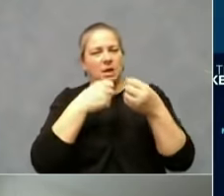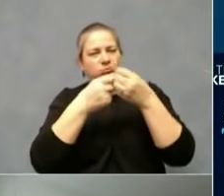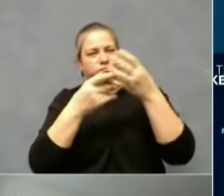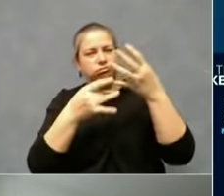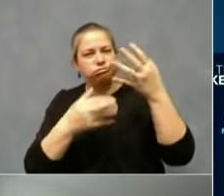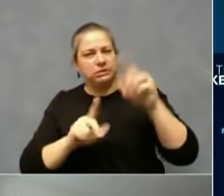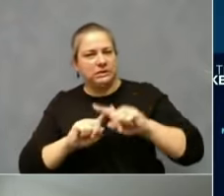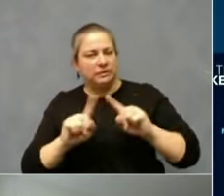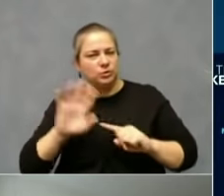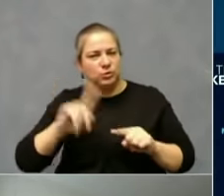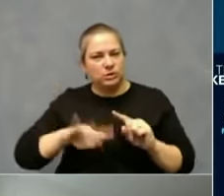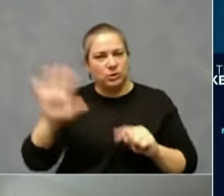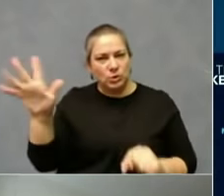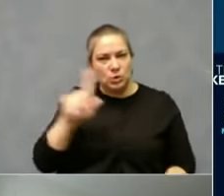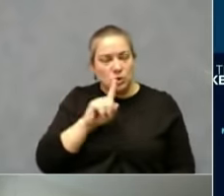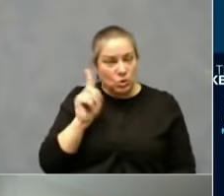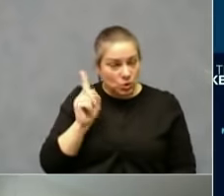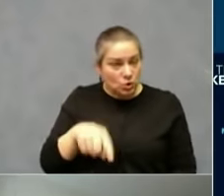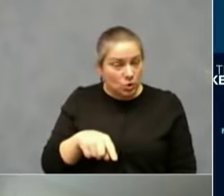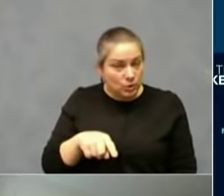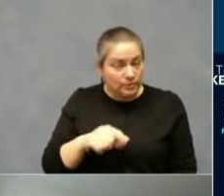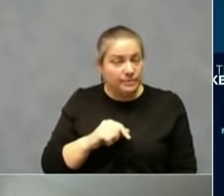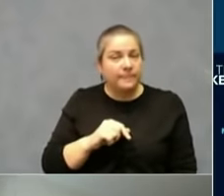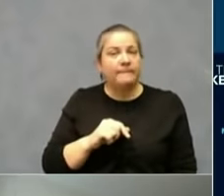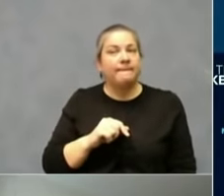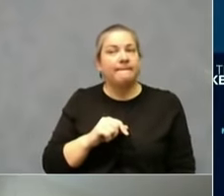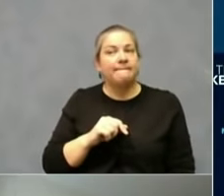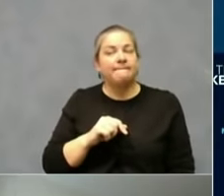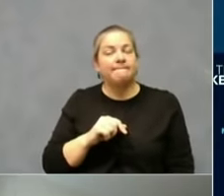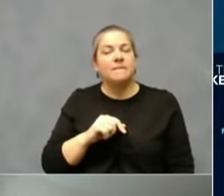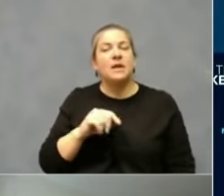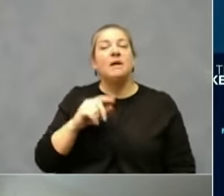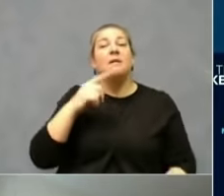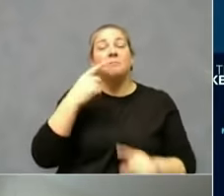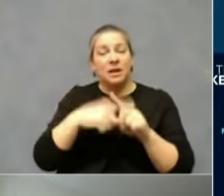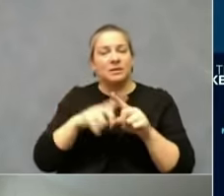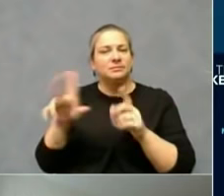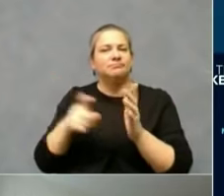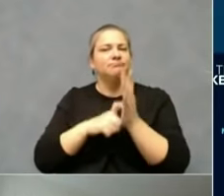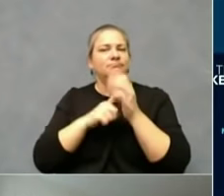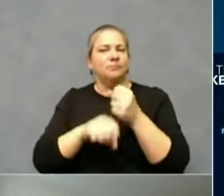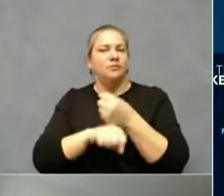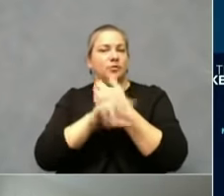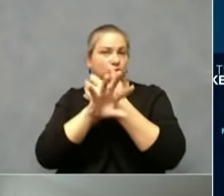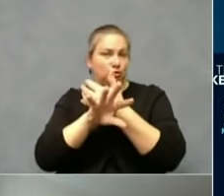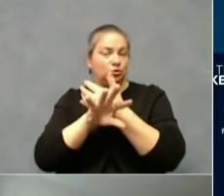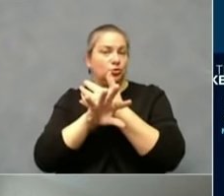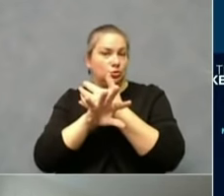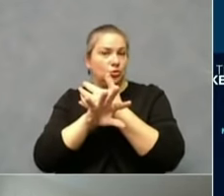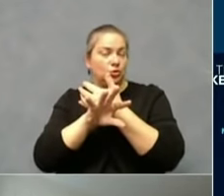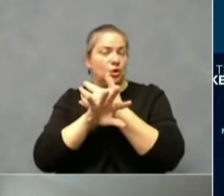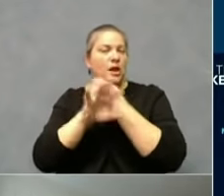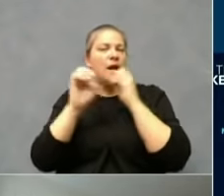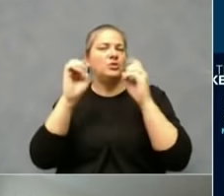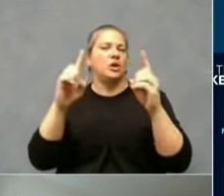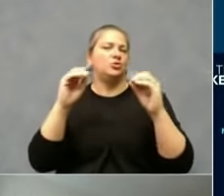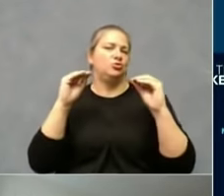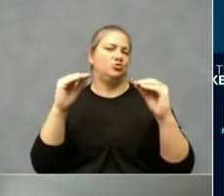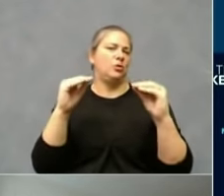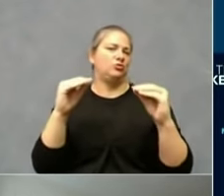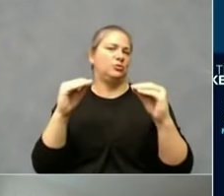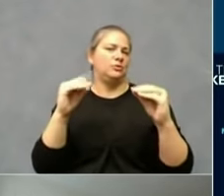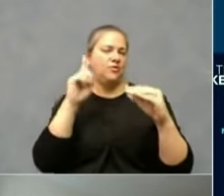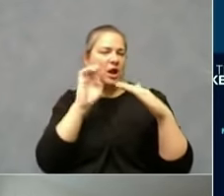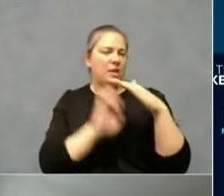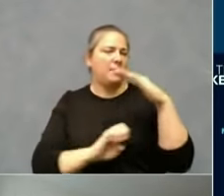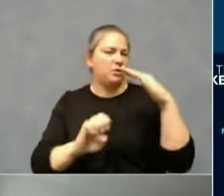requirements to go to virtual or non-in-person educational instruction for elementary, middle, and high